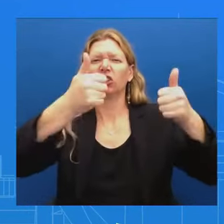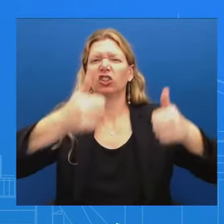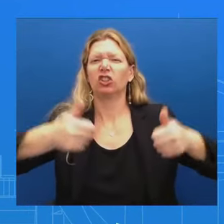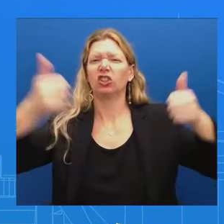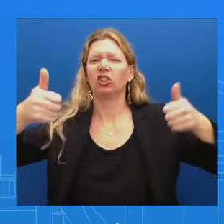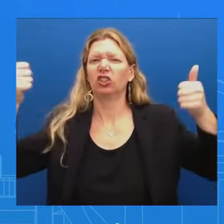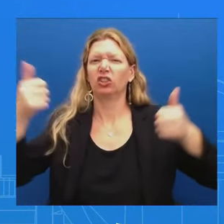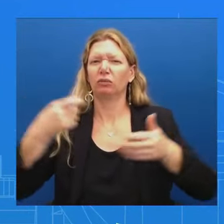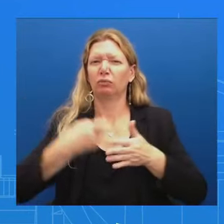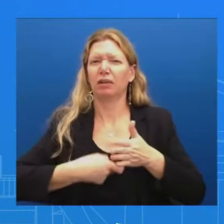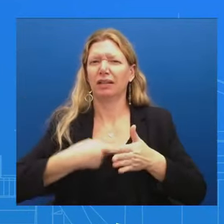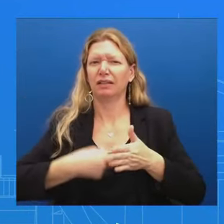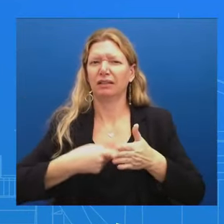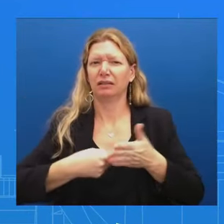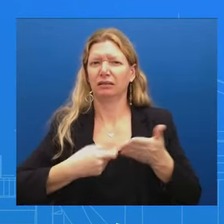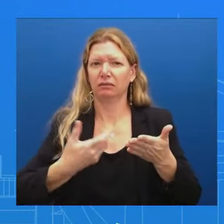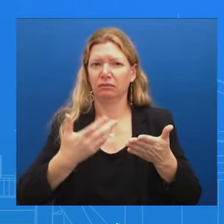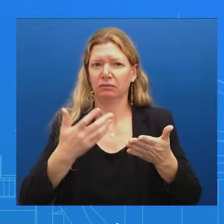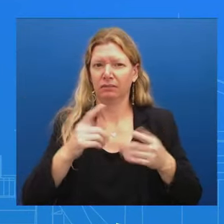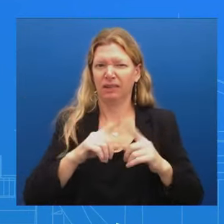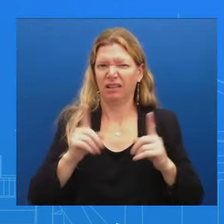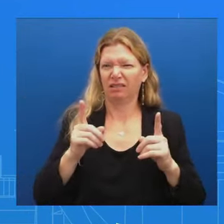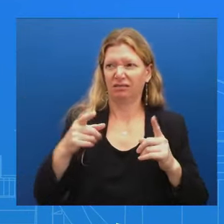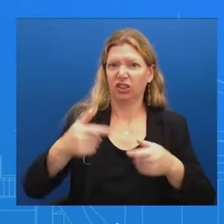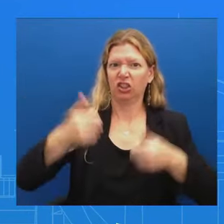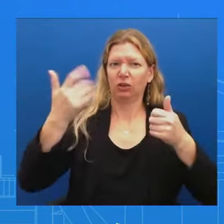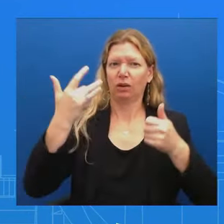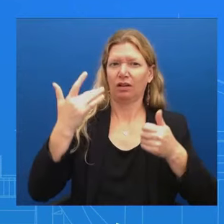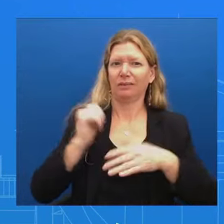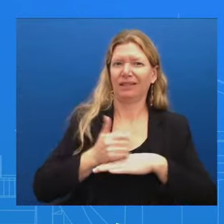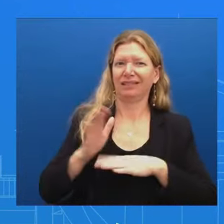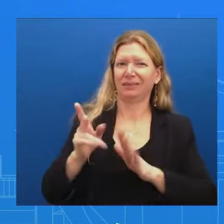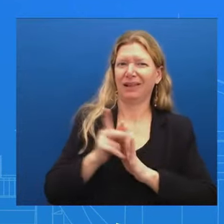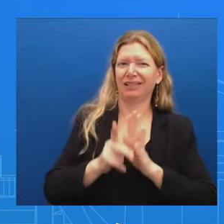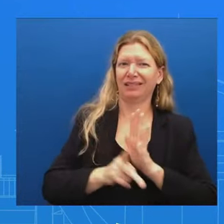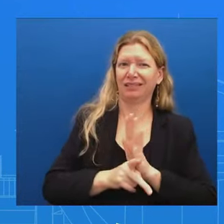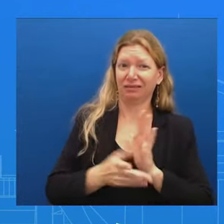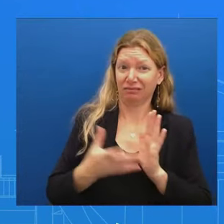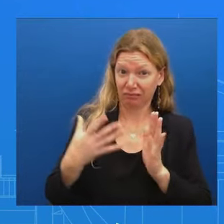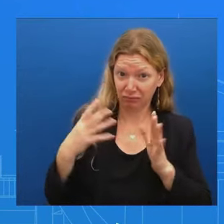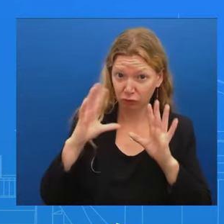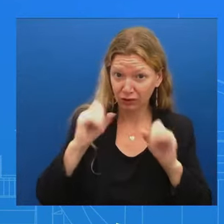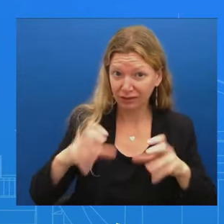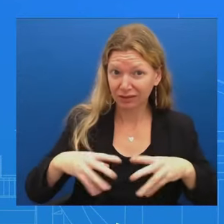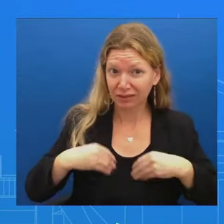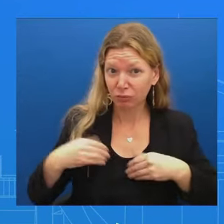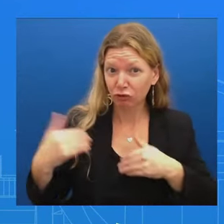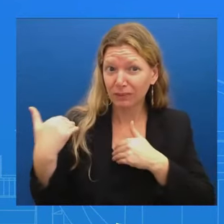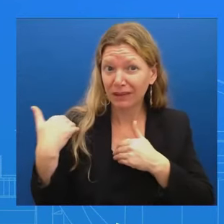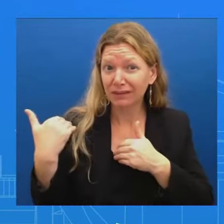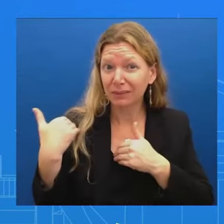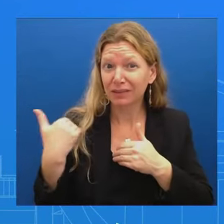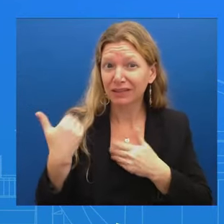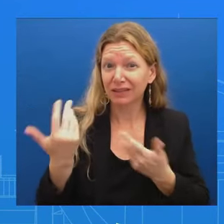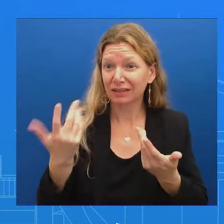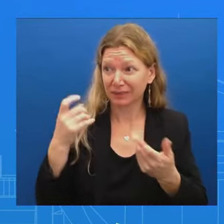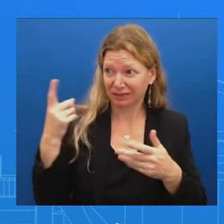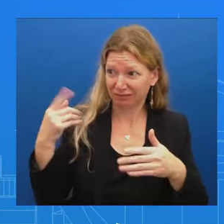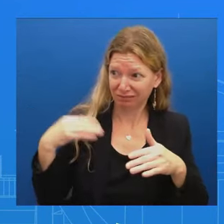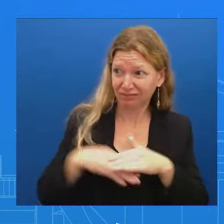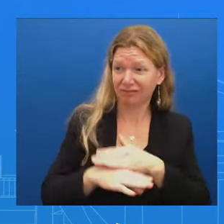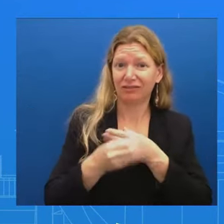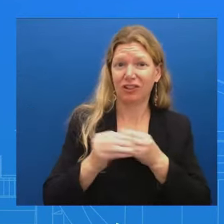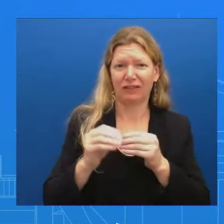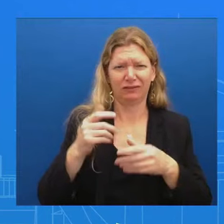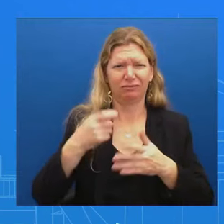For where prices are since he came into office? a couple of things Look, we understand how grocery prices are